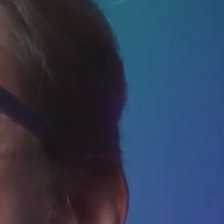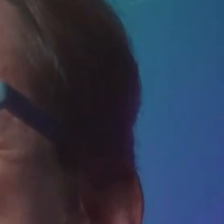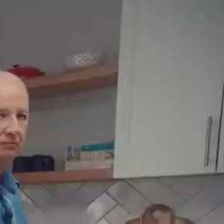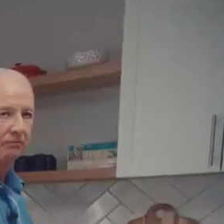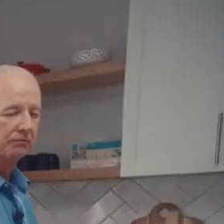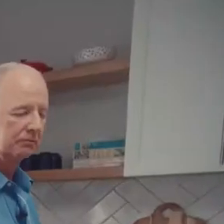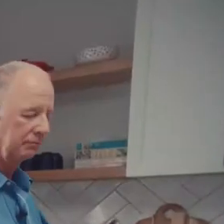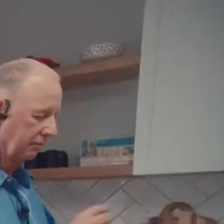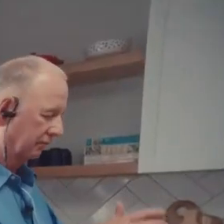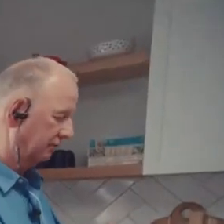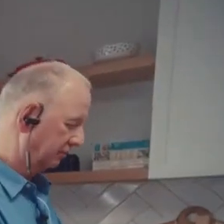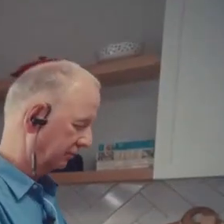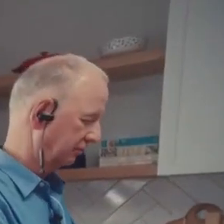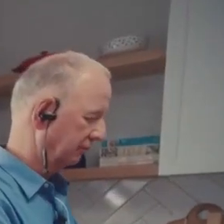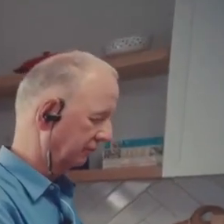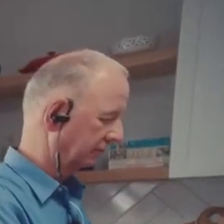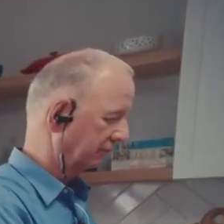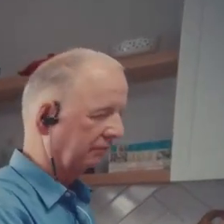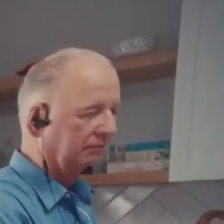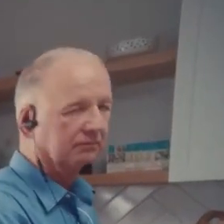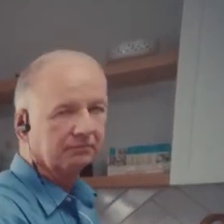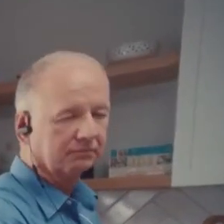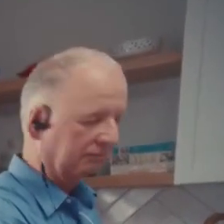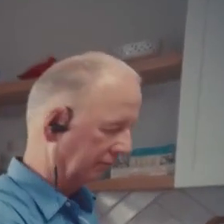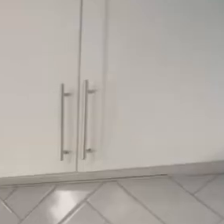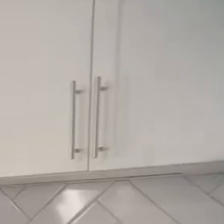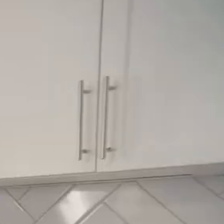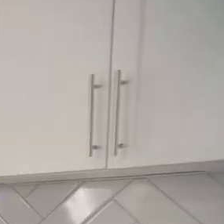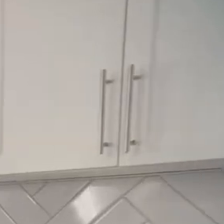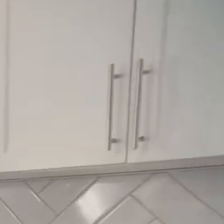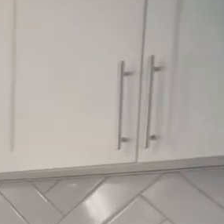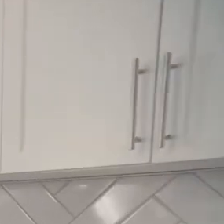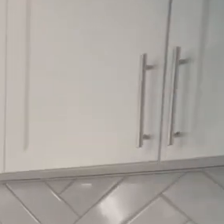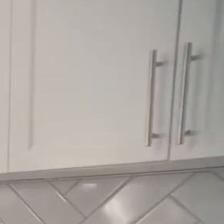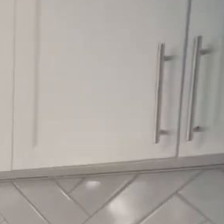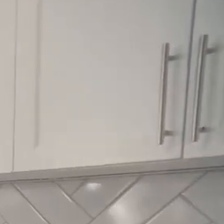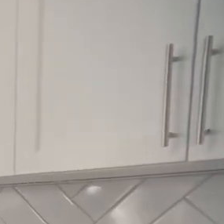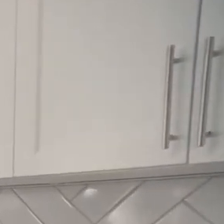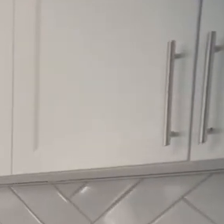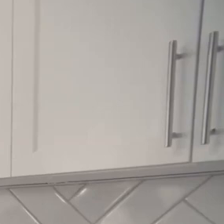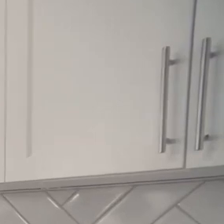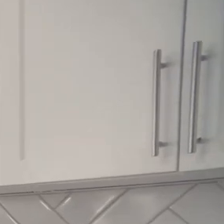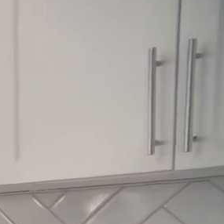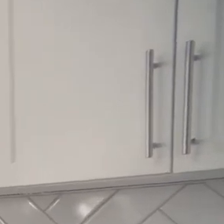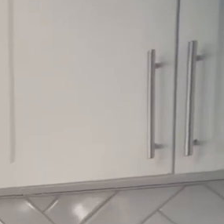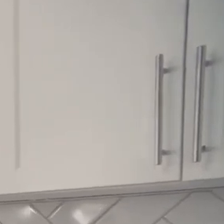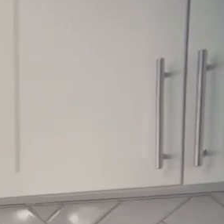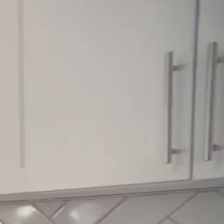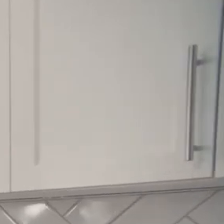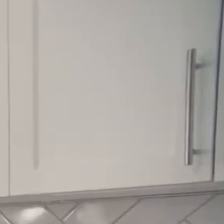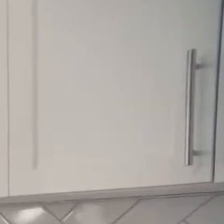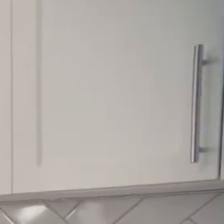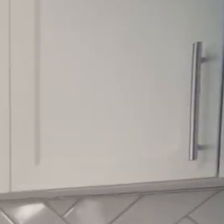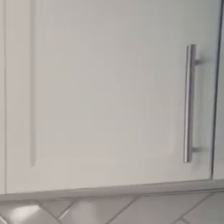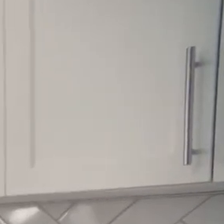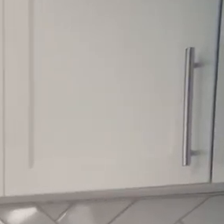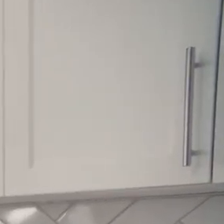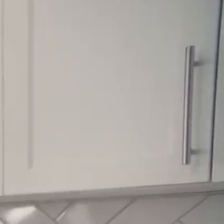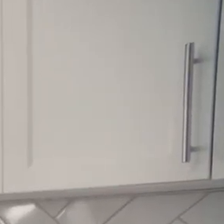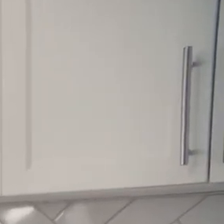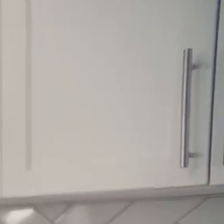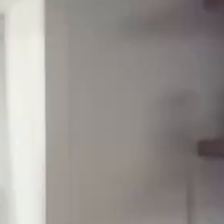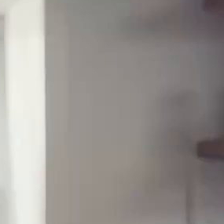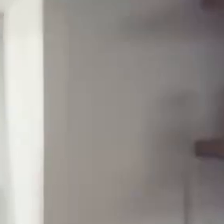Hi, my name is Nick D'Ambrosio and I'm the manager of the Montreal Beavers. My name is Brian Fishler. My team name is the Astoria